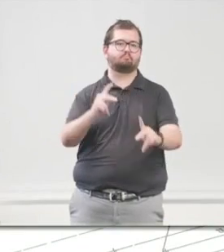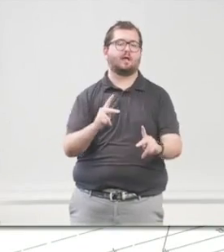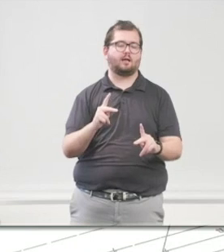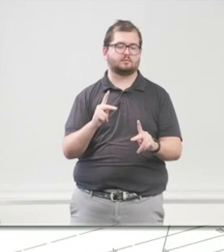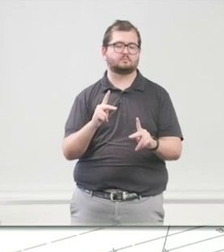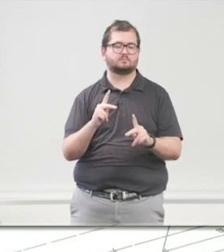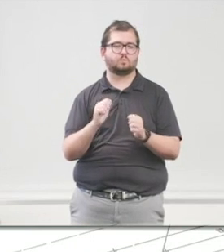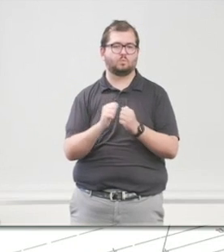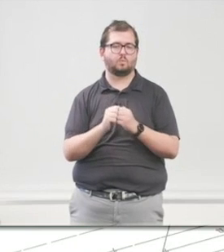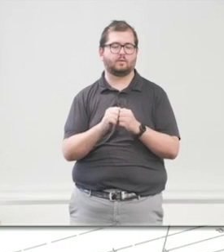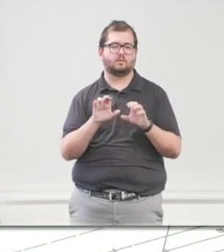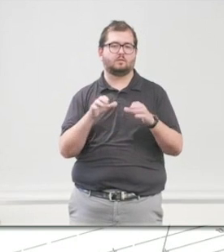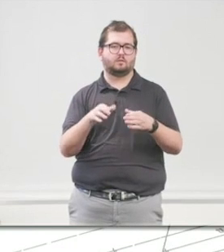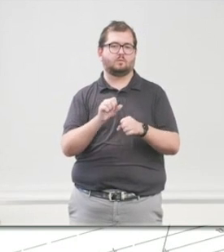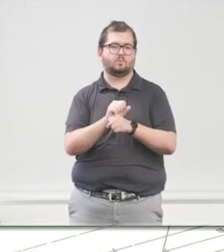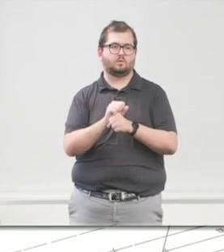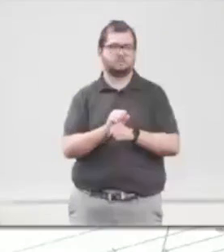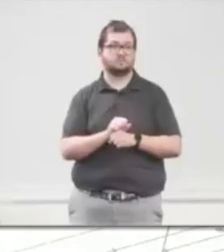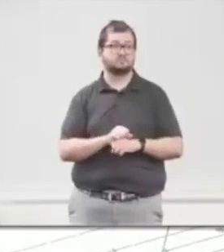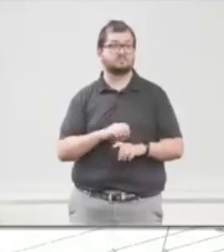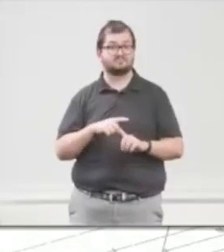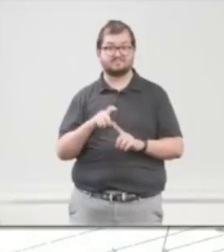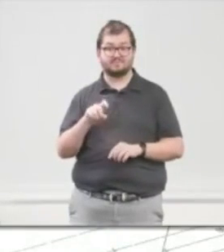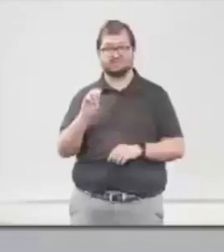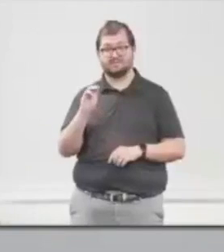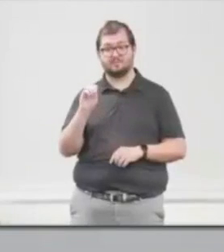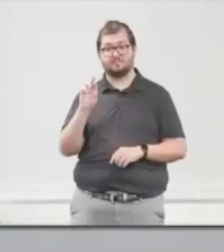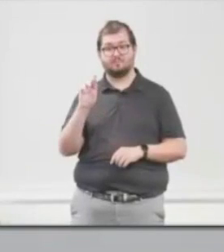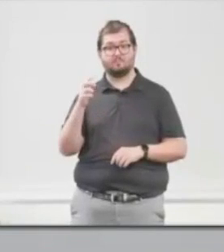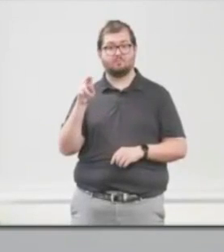And then you have to think we have to have a morgue. People die on my property.